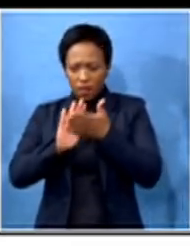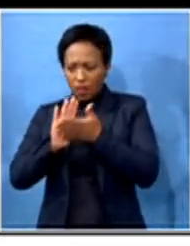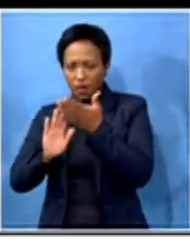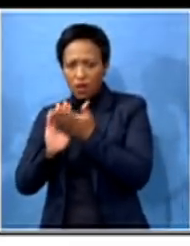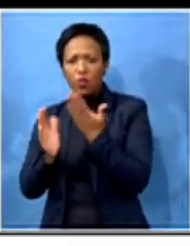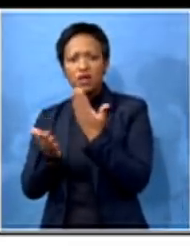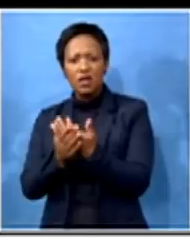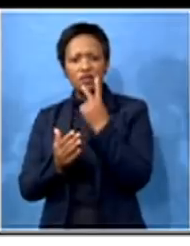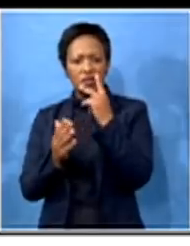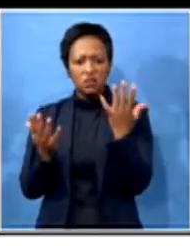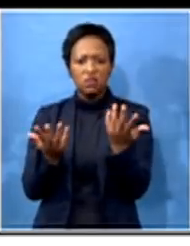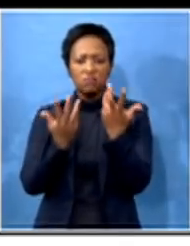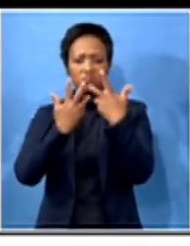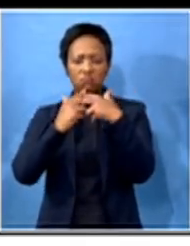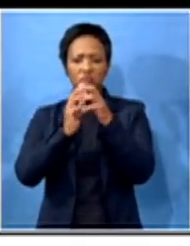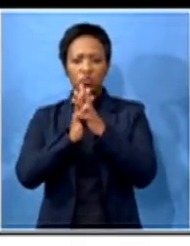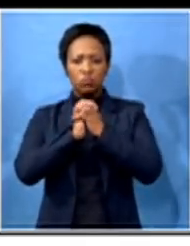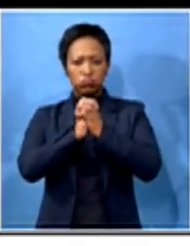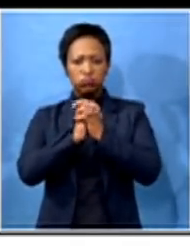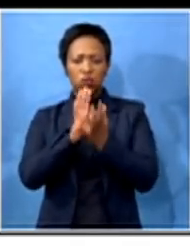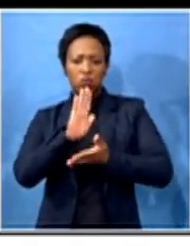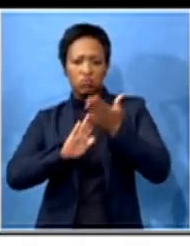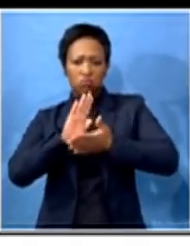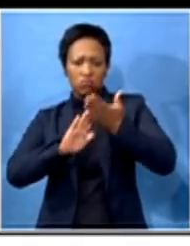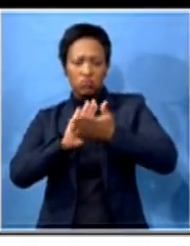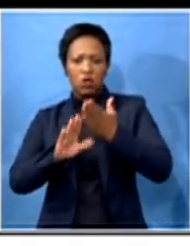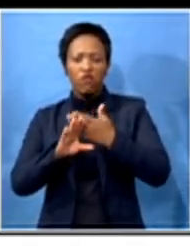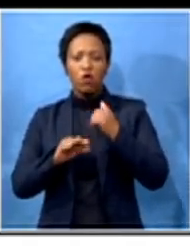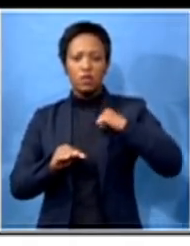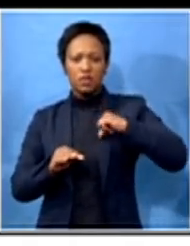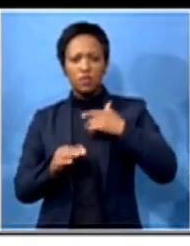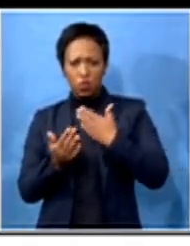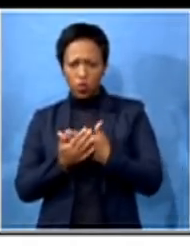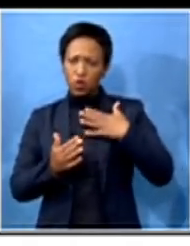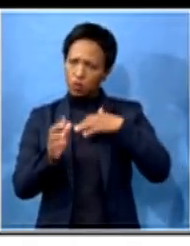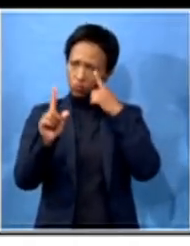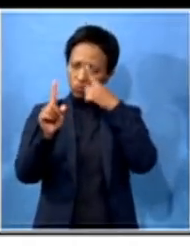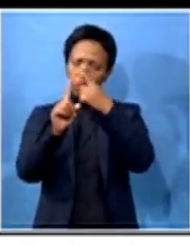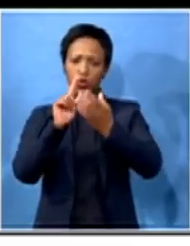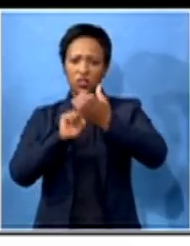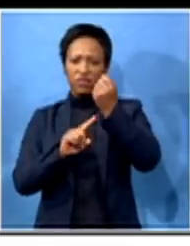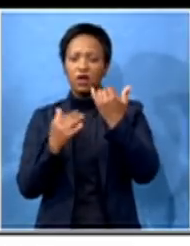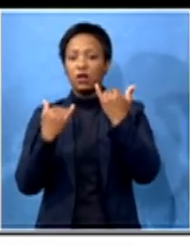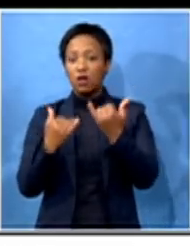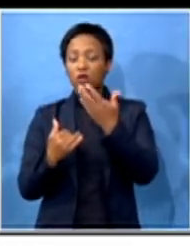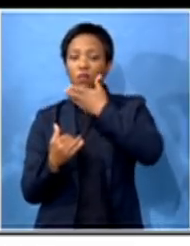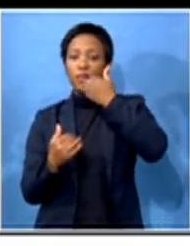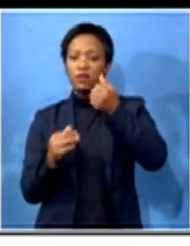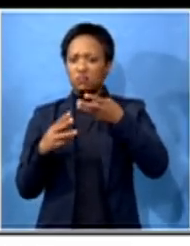cohesion in the functioning of the municipality. That is what we want to achieve which is in the best